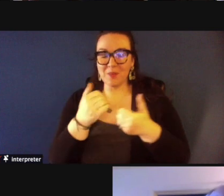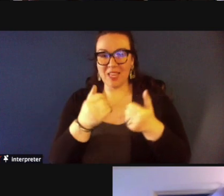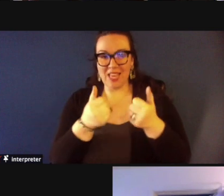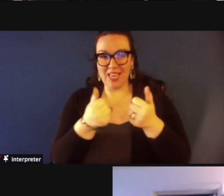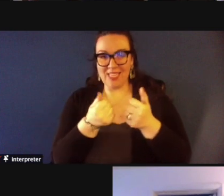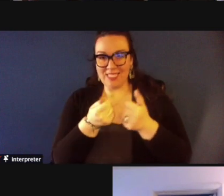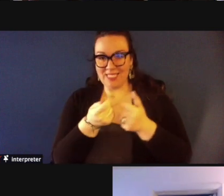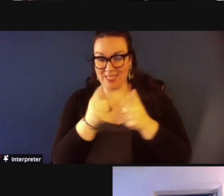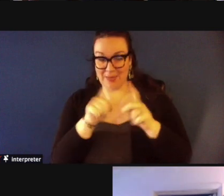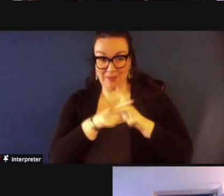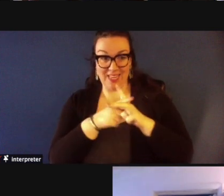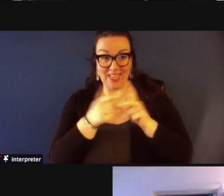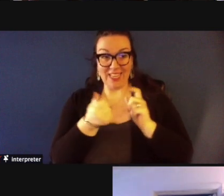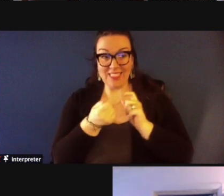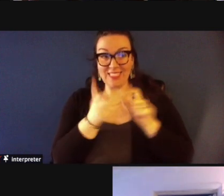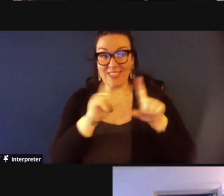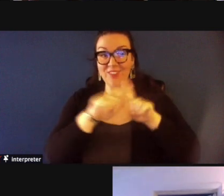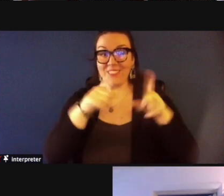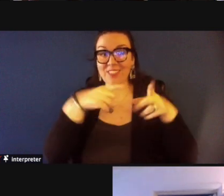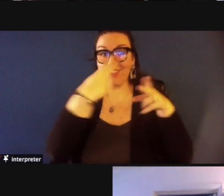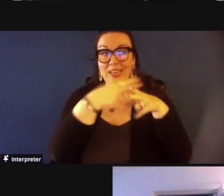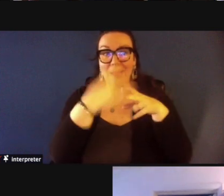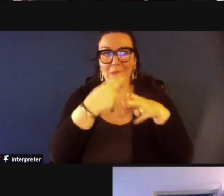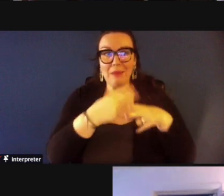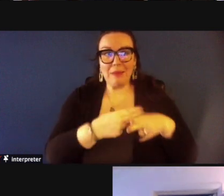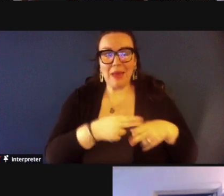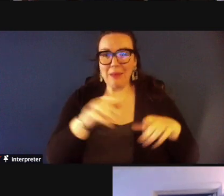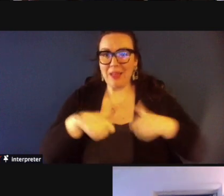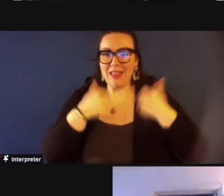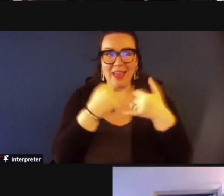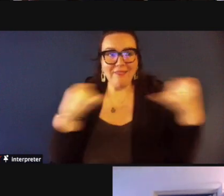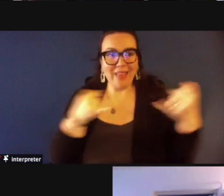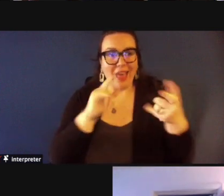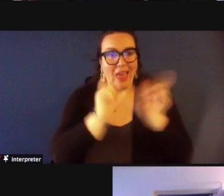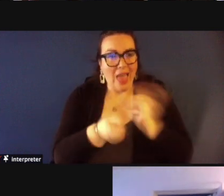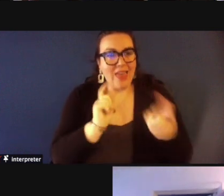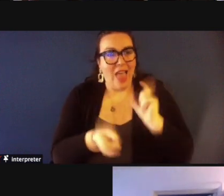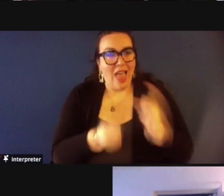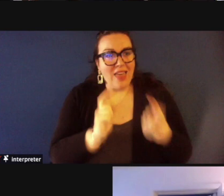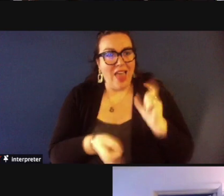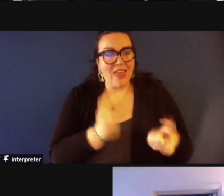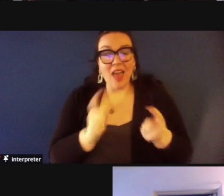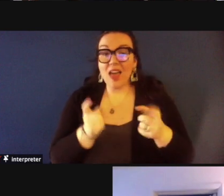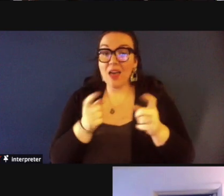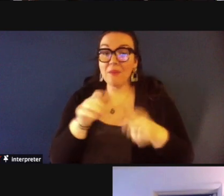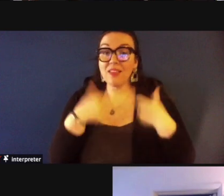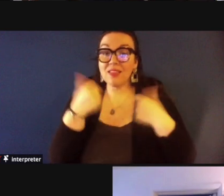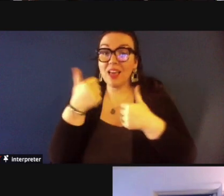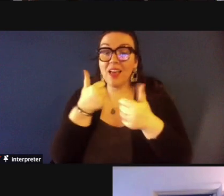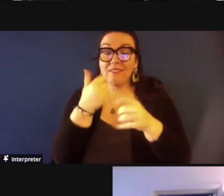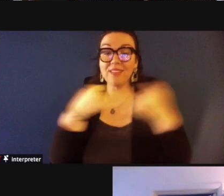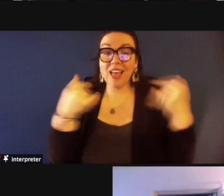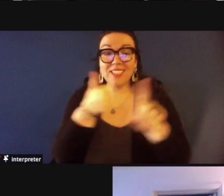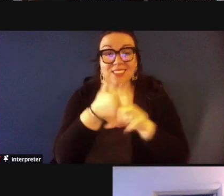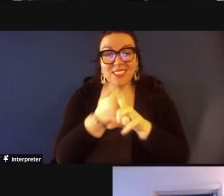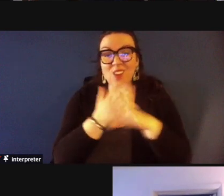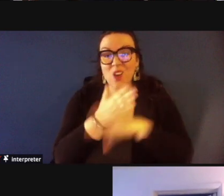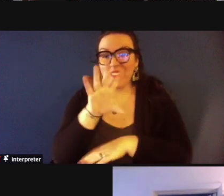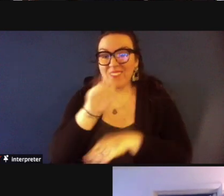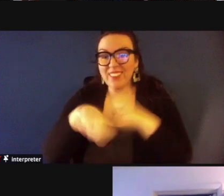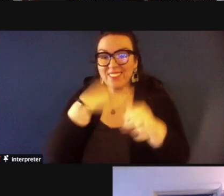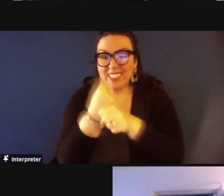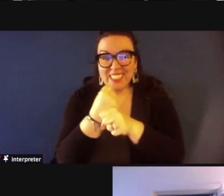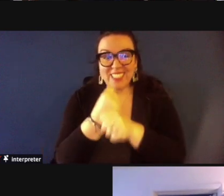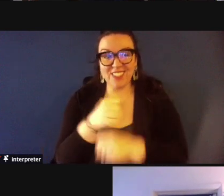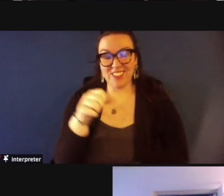won't go into our different names of lifeline partnership but it's it's well over 50 years old harlan was one of the founding